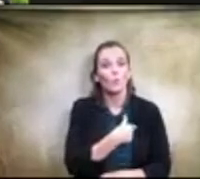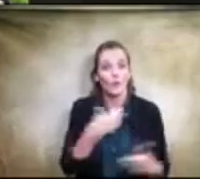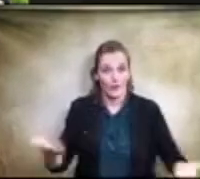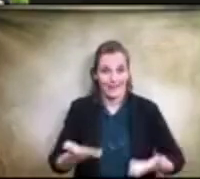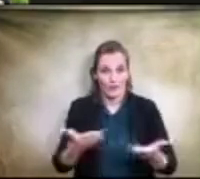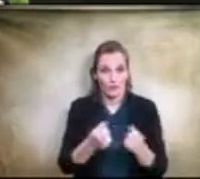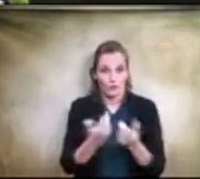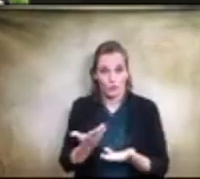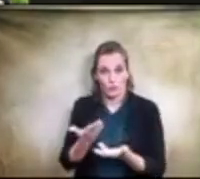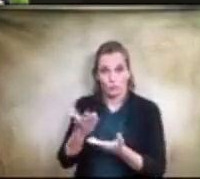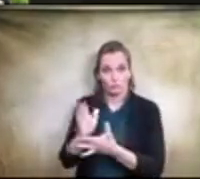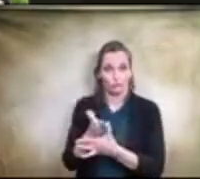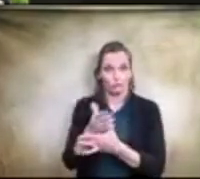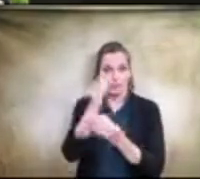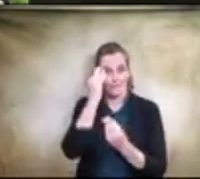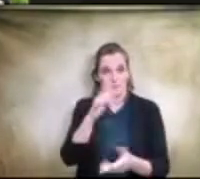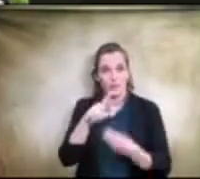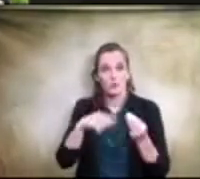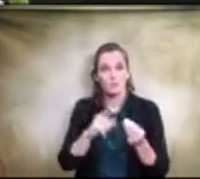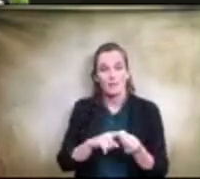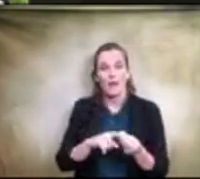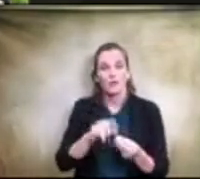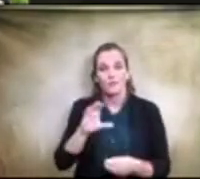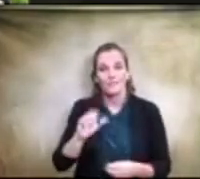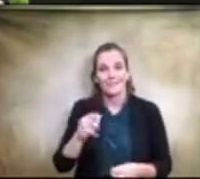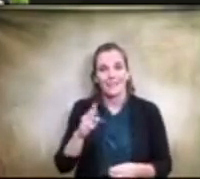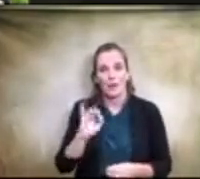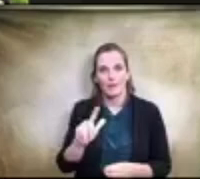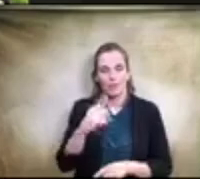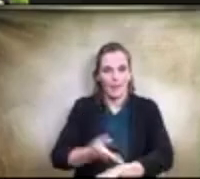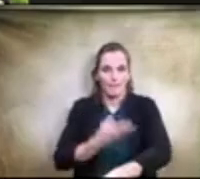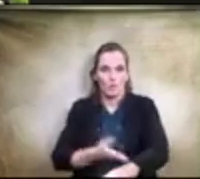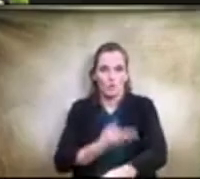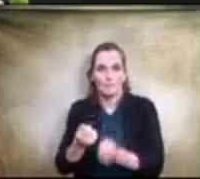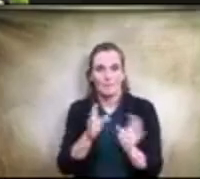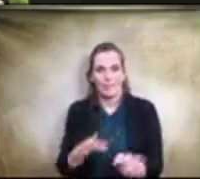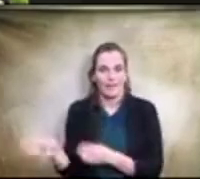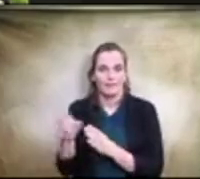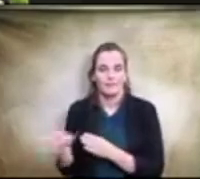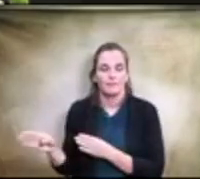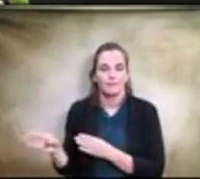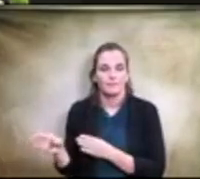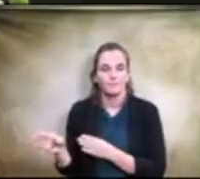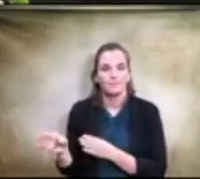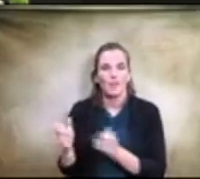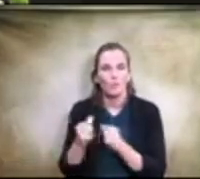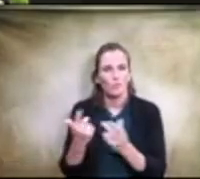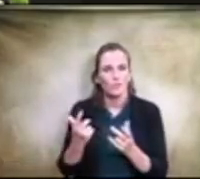about our Capital Improvement Plan, which is a compilation of